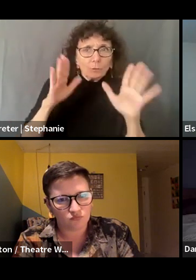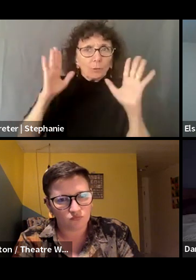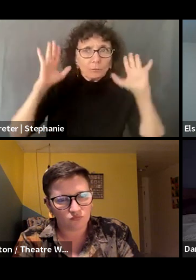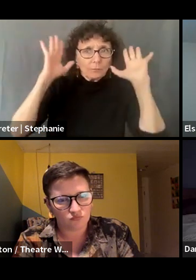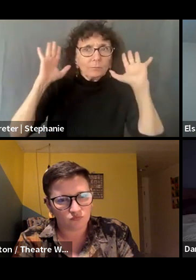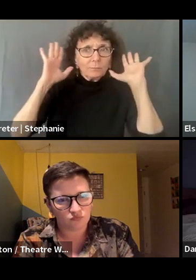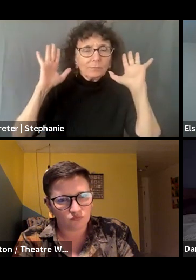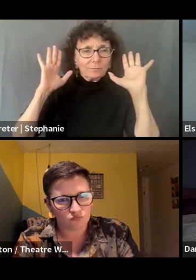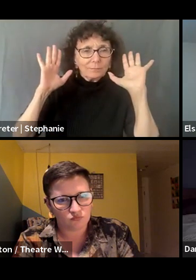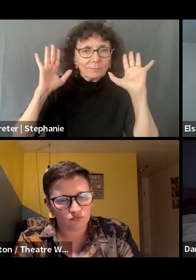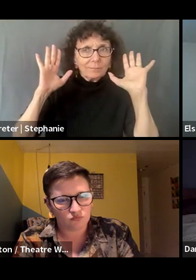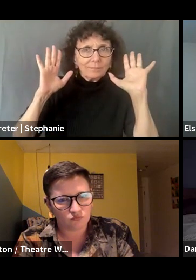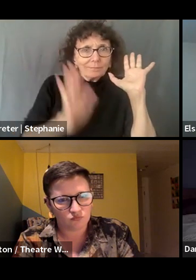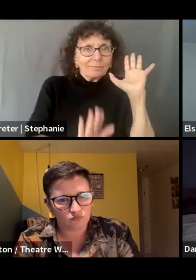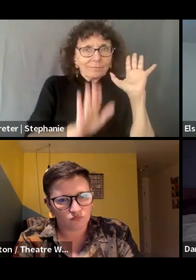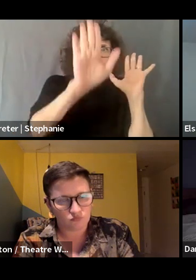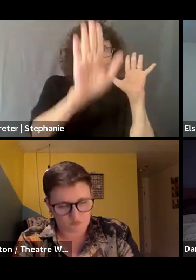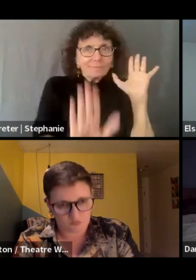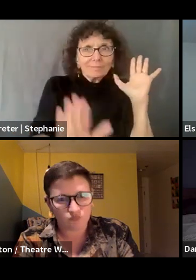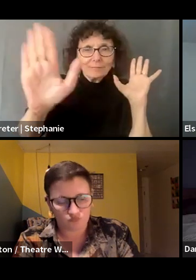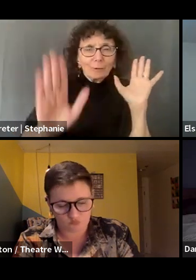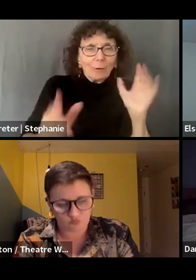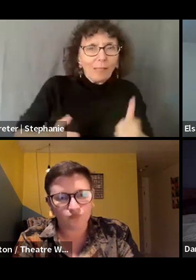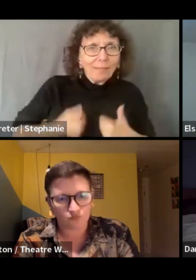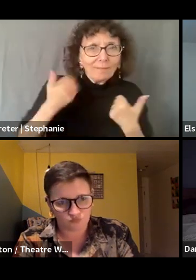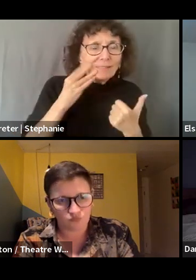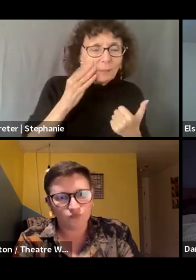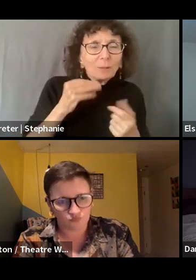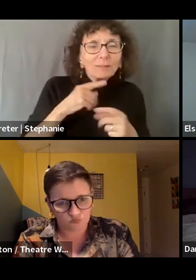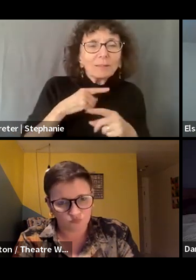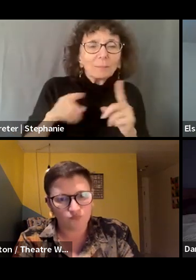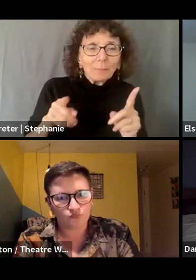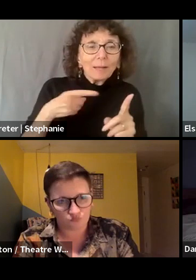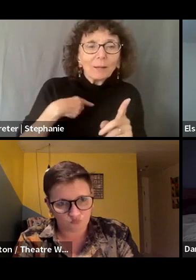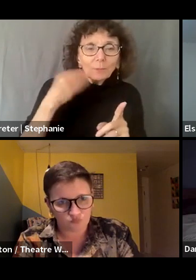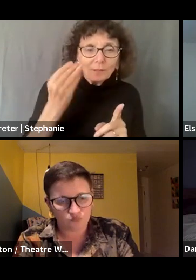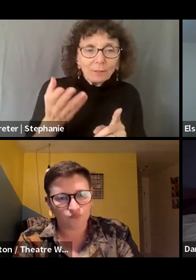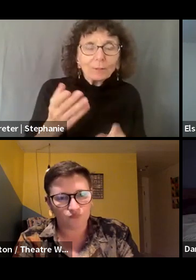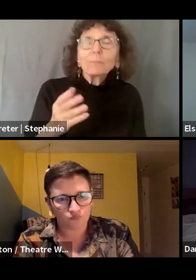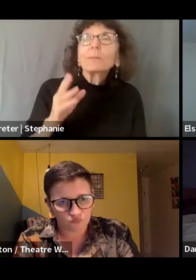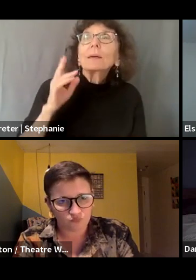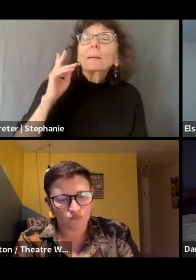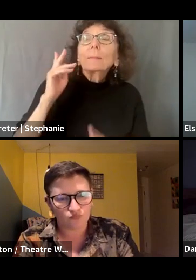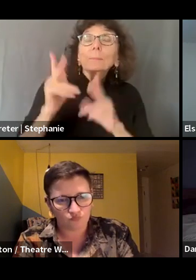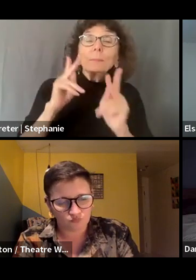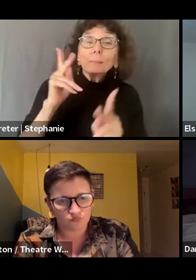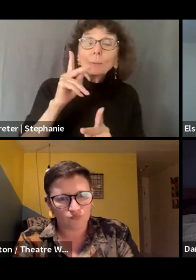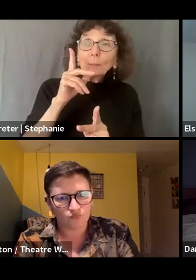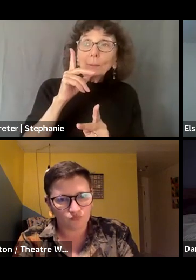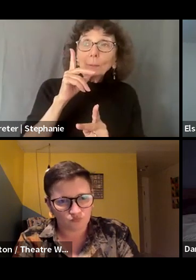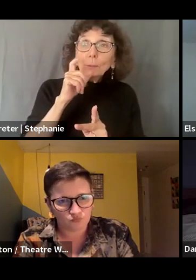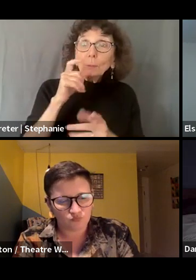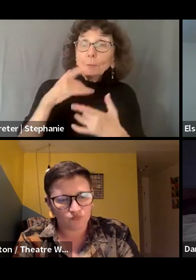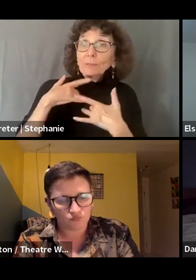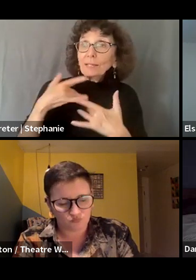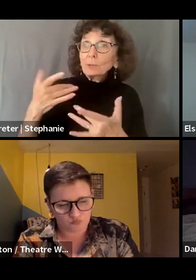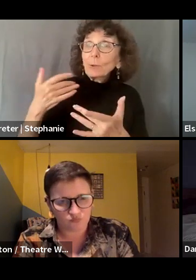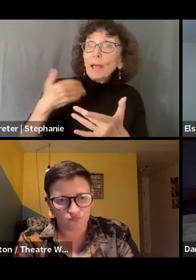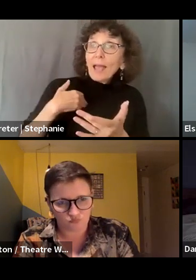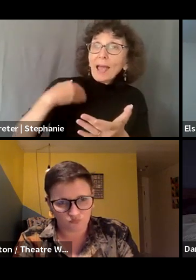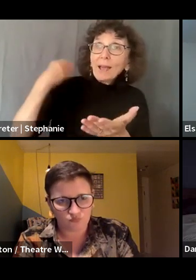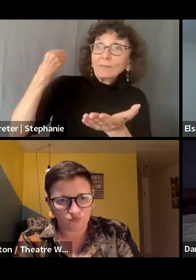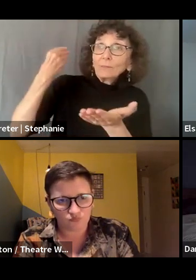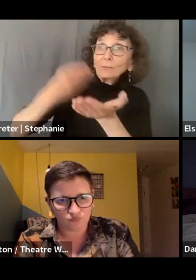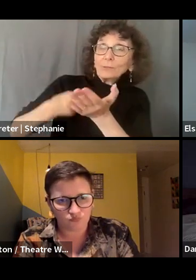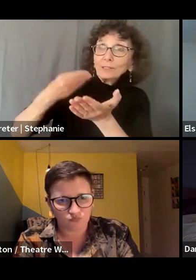the, like particulars of your lived experience. But like, oftentimes, the people who have the resources and ability to have these